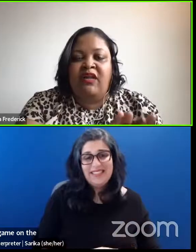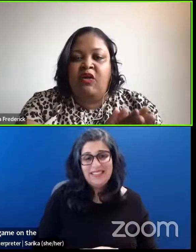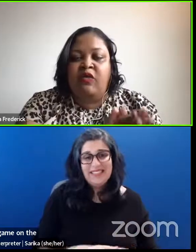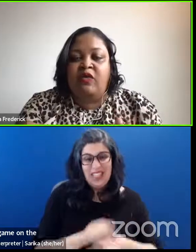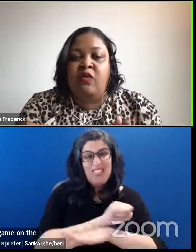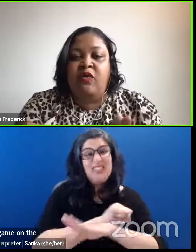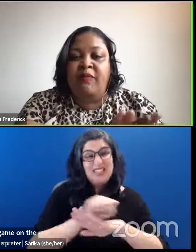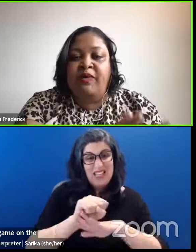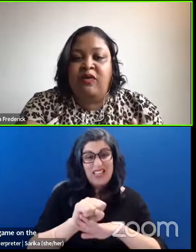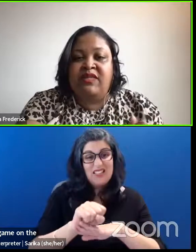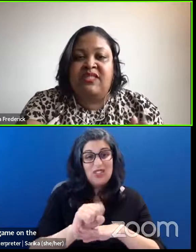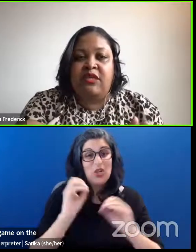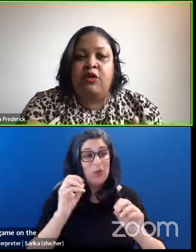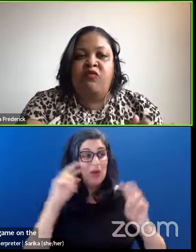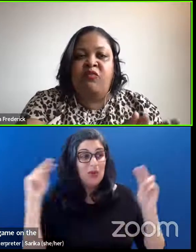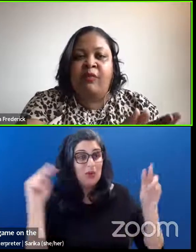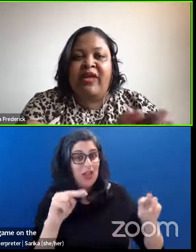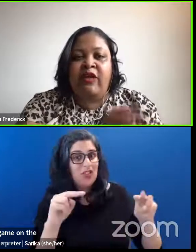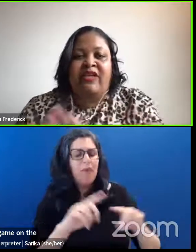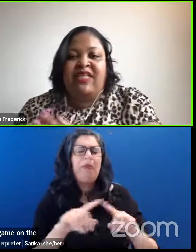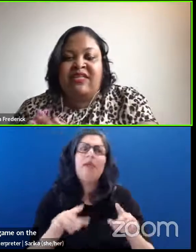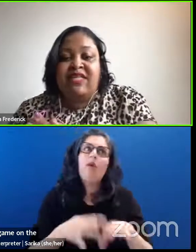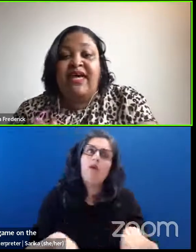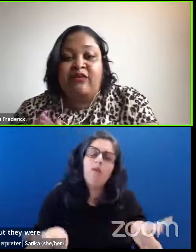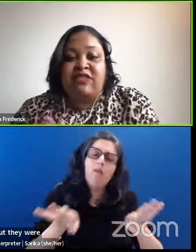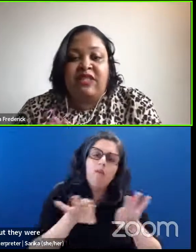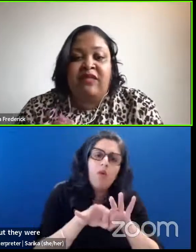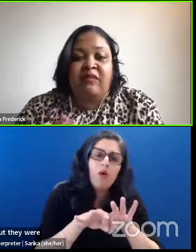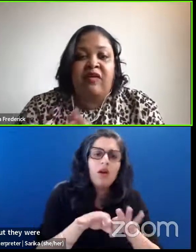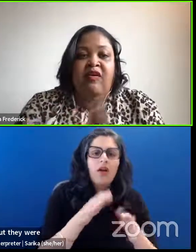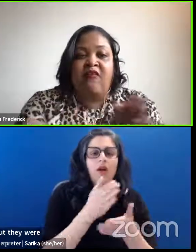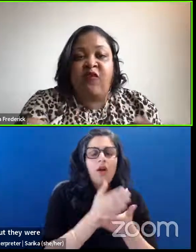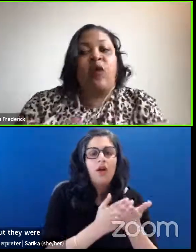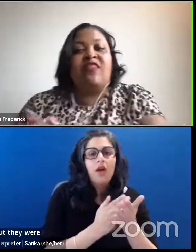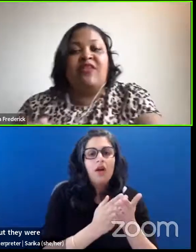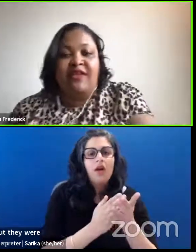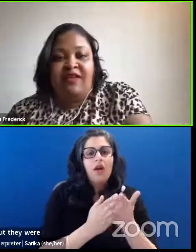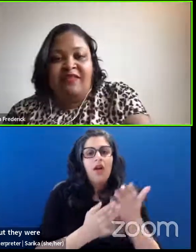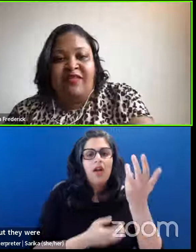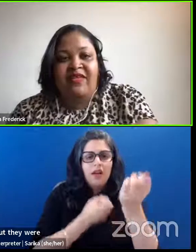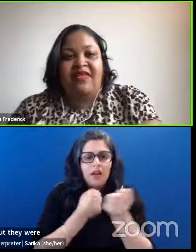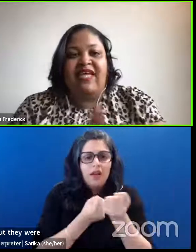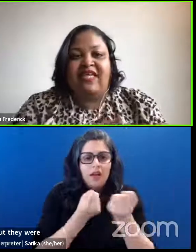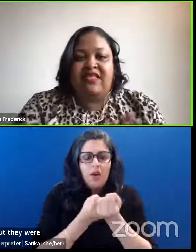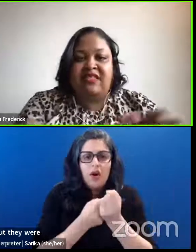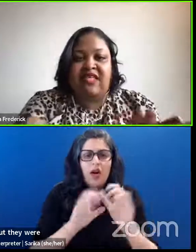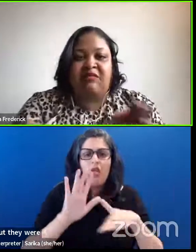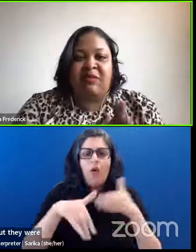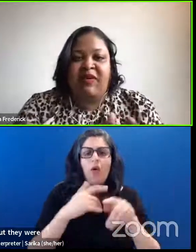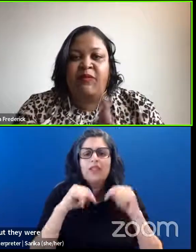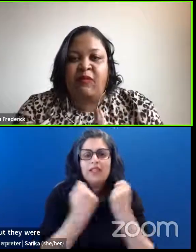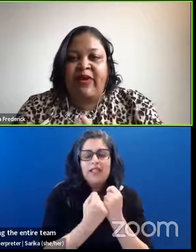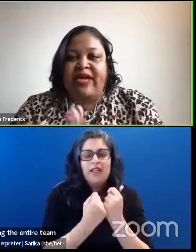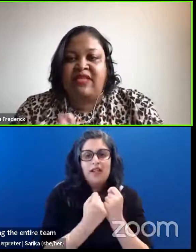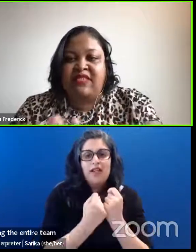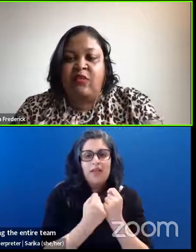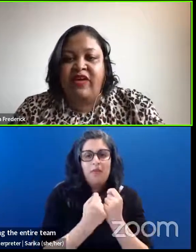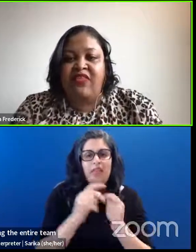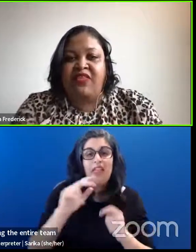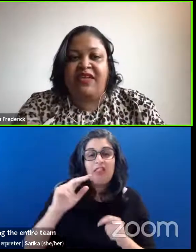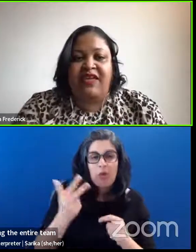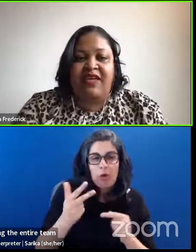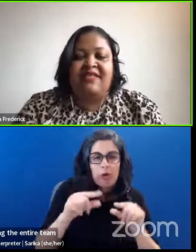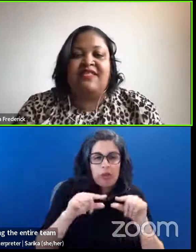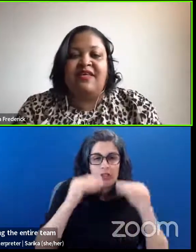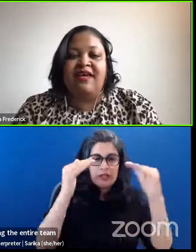were critical components of preparing the entire team for the day. That's the team that people are practicing